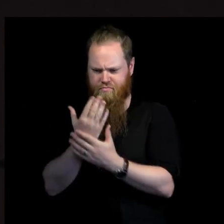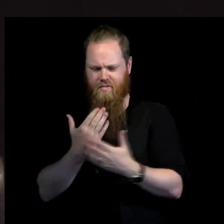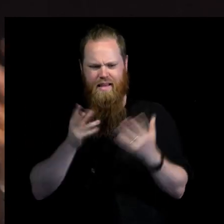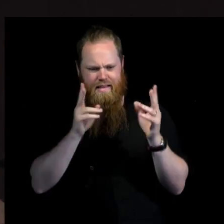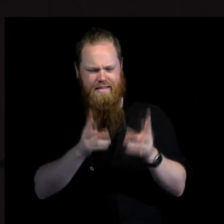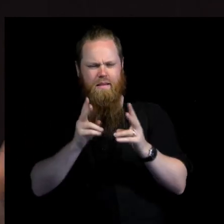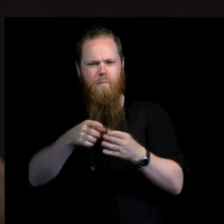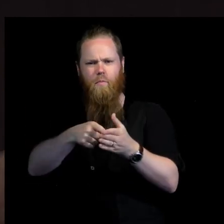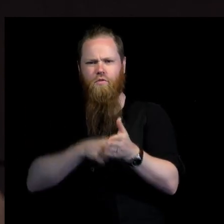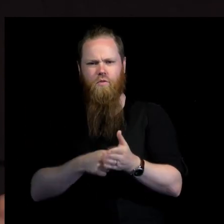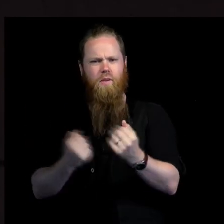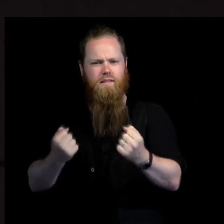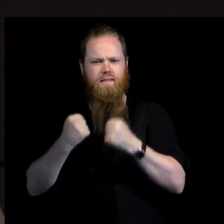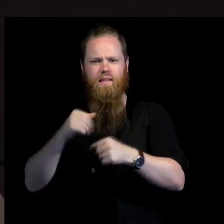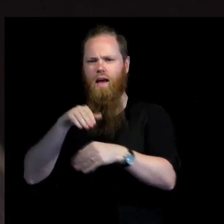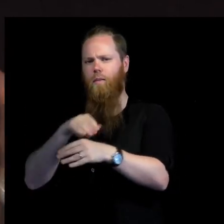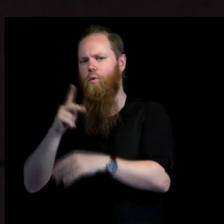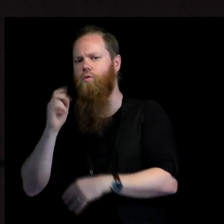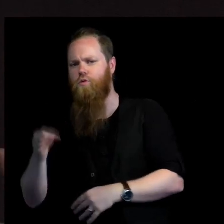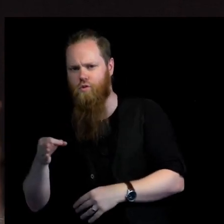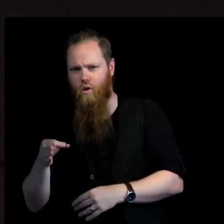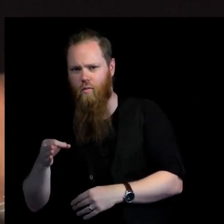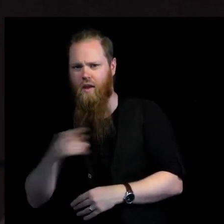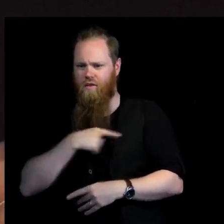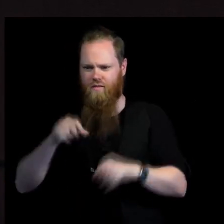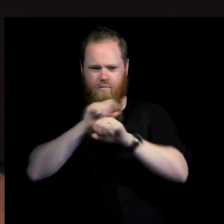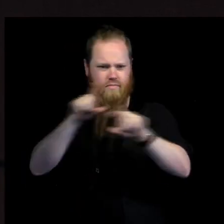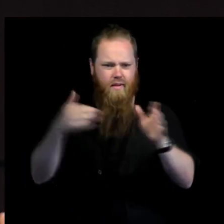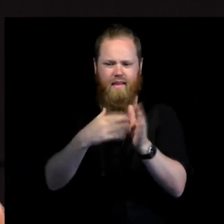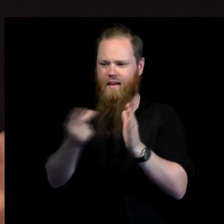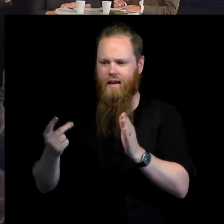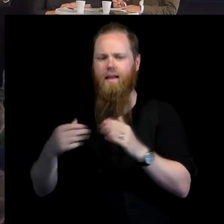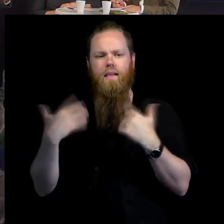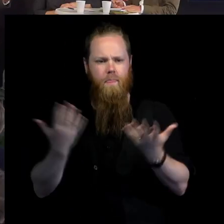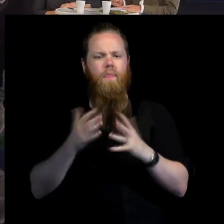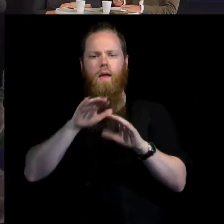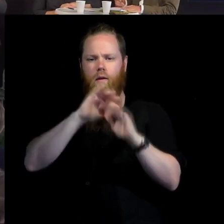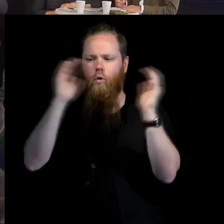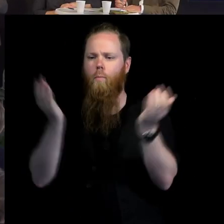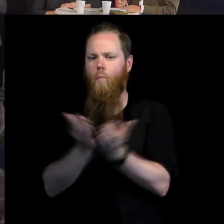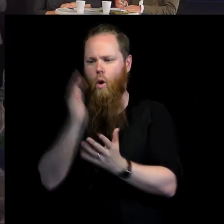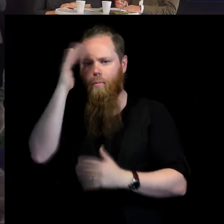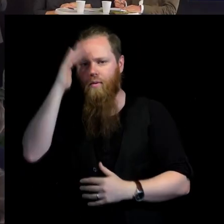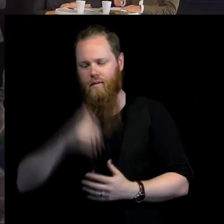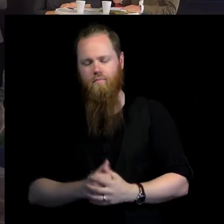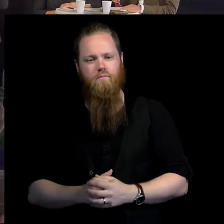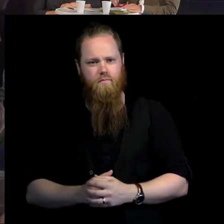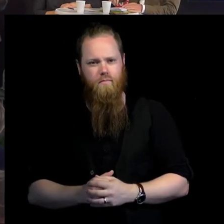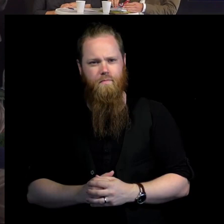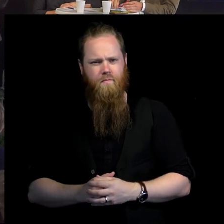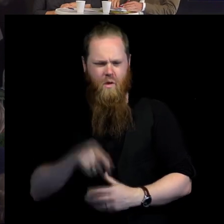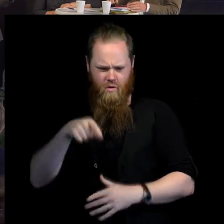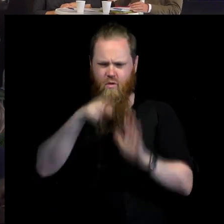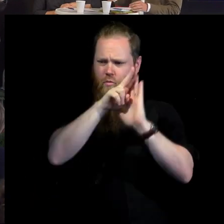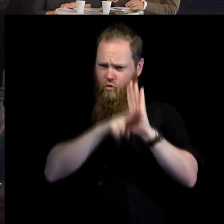of strong messaging, that in a way it was to send to others because it's a universal problem, and in a way we were talking about these norms applies to